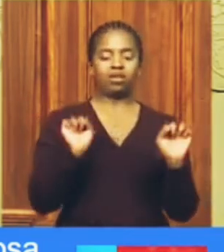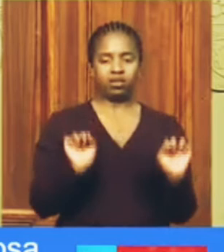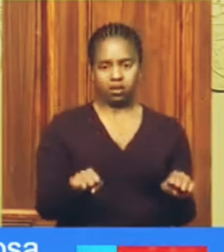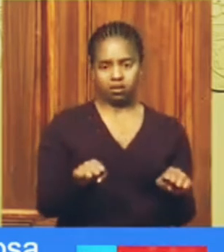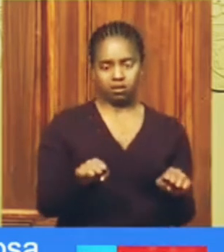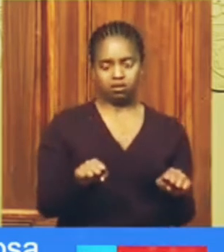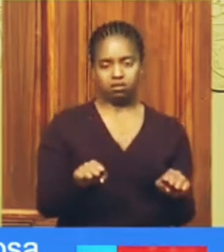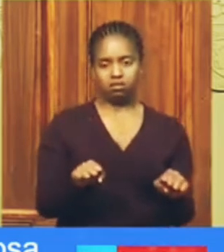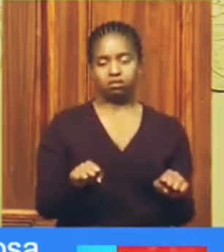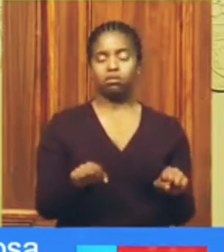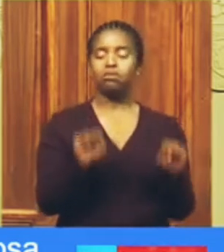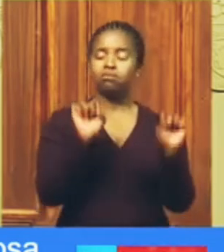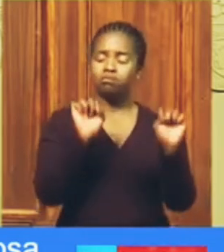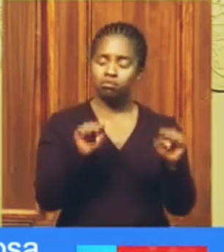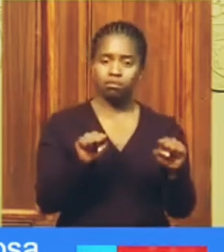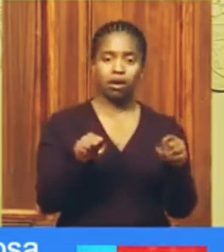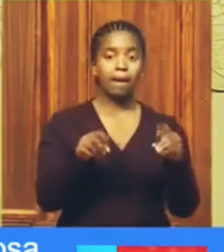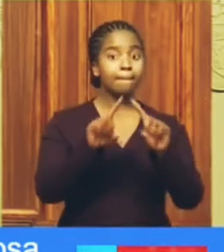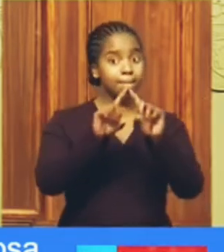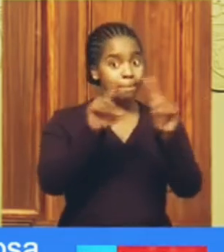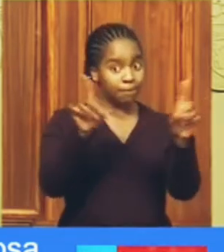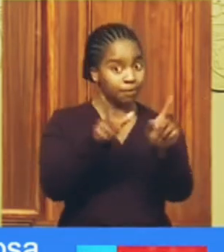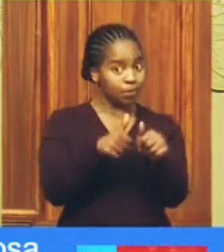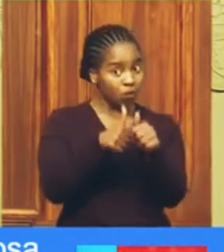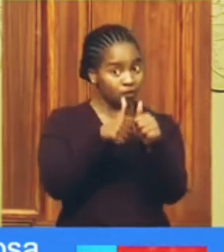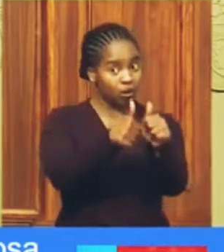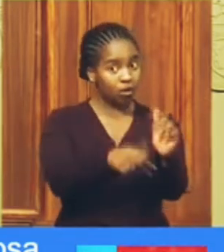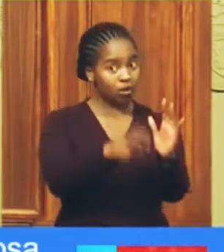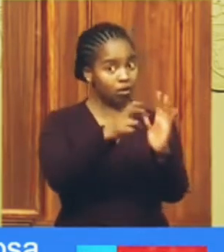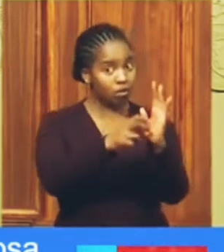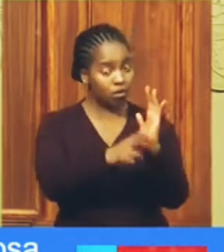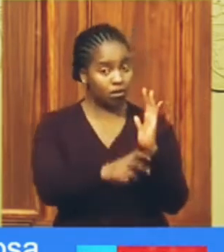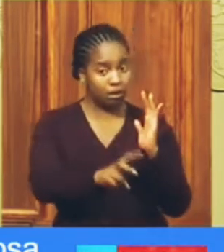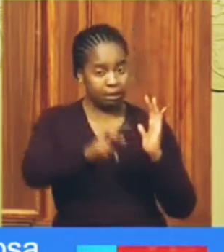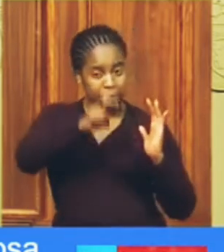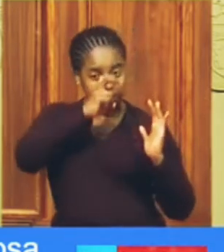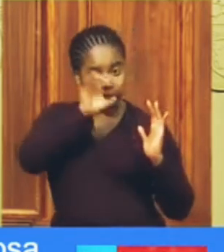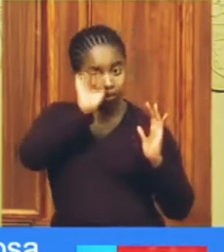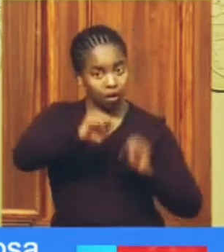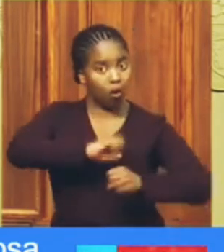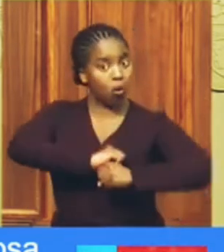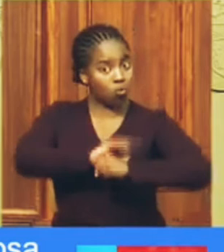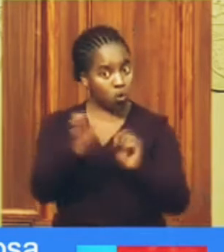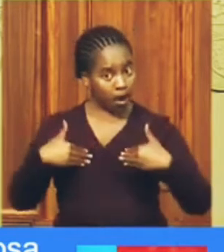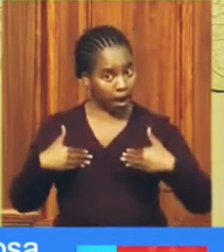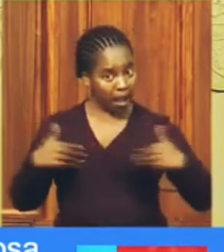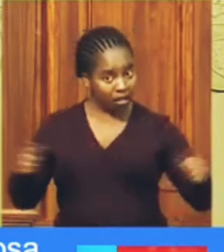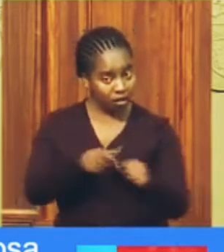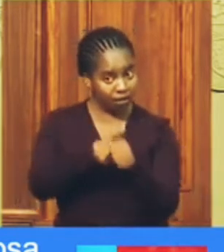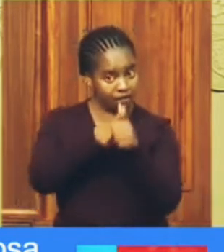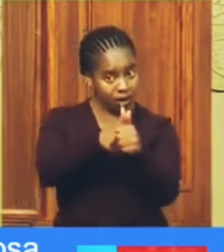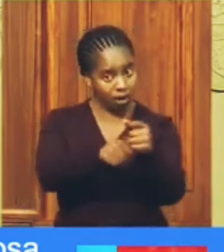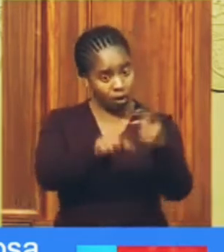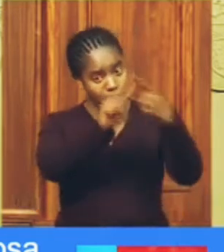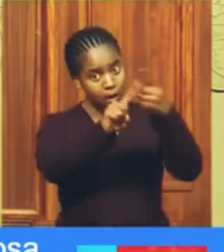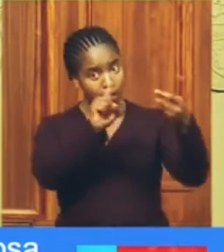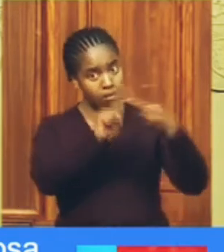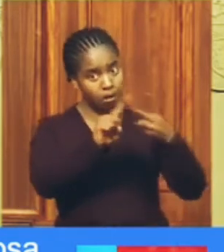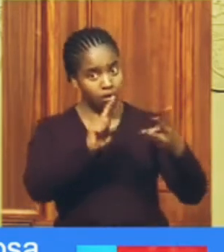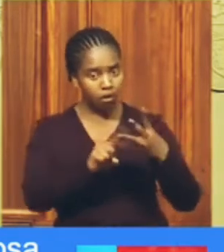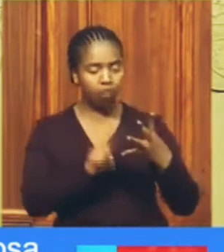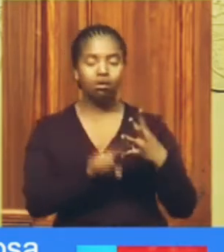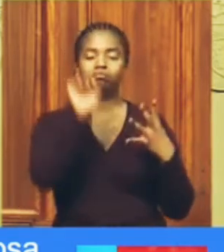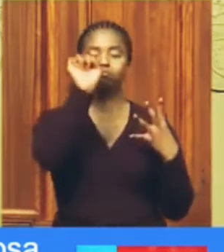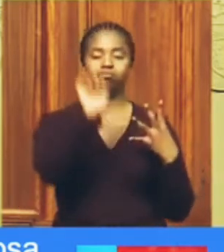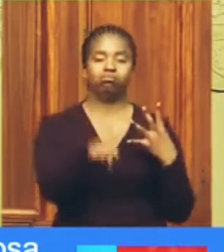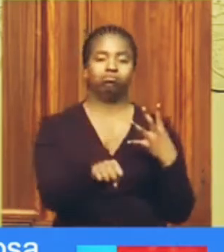activity will be allowed with the necessary and appropriate stringent health protocols and safety precautions in